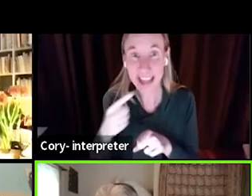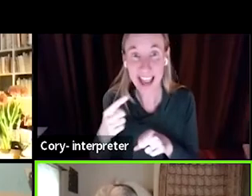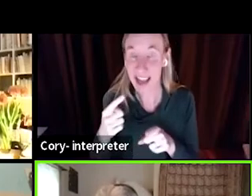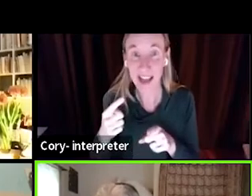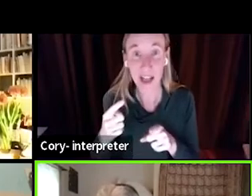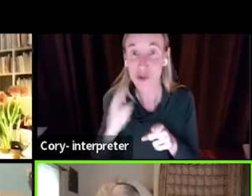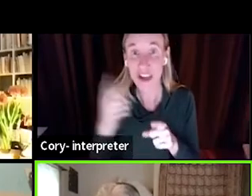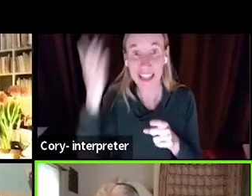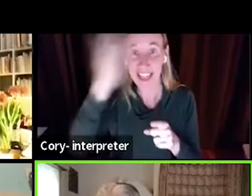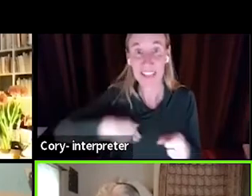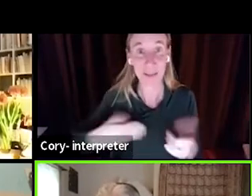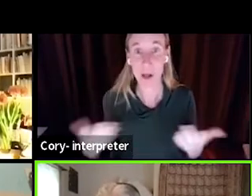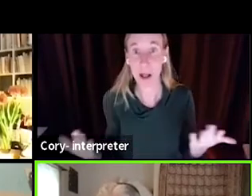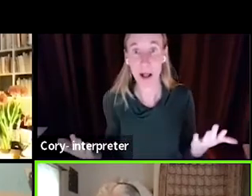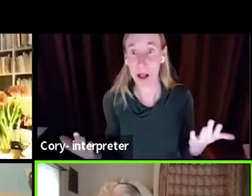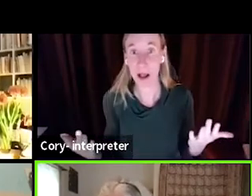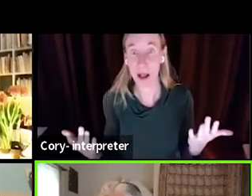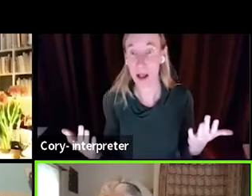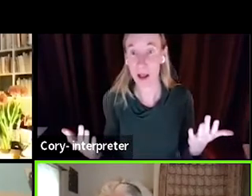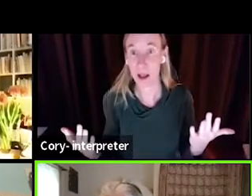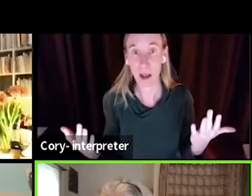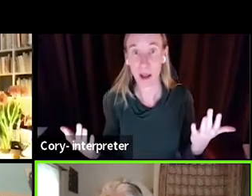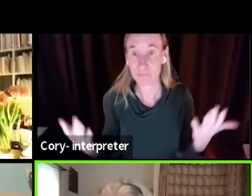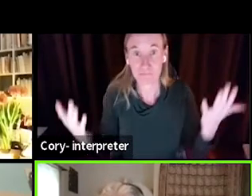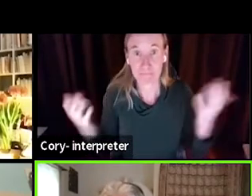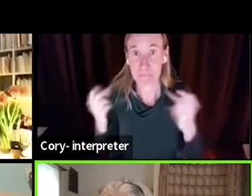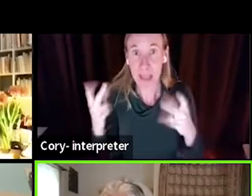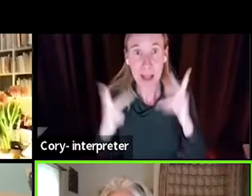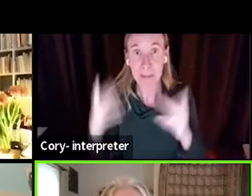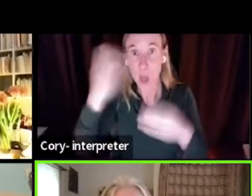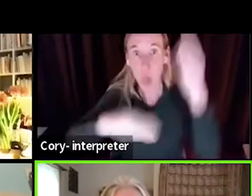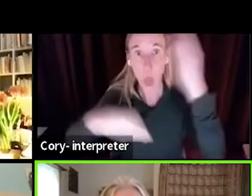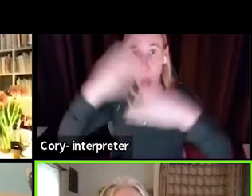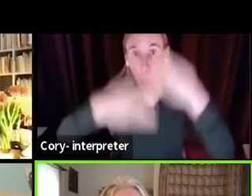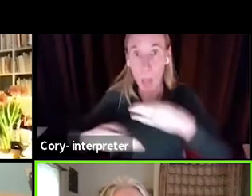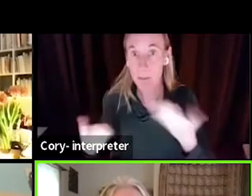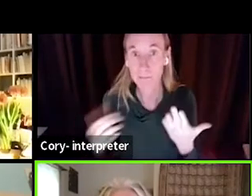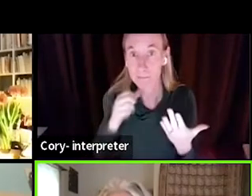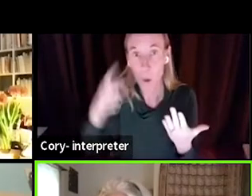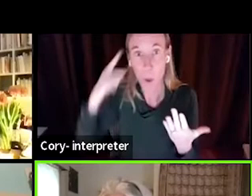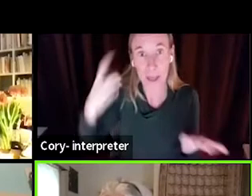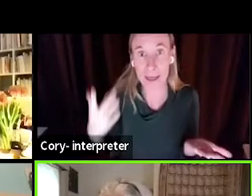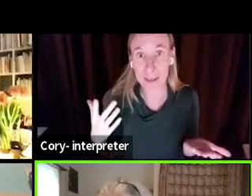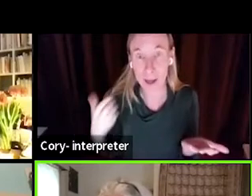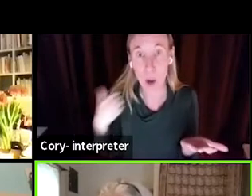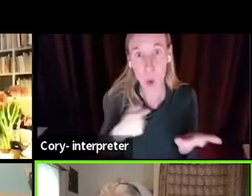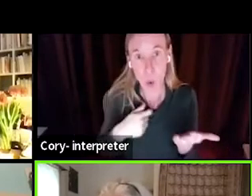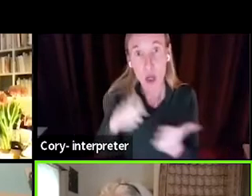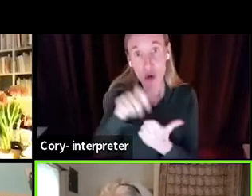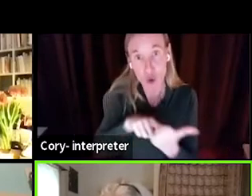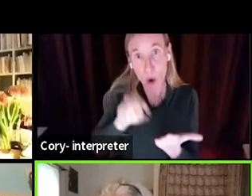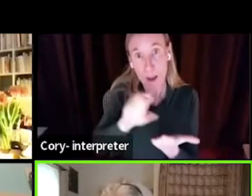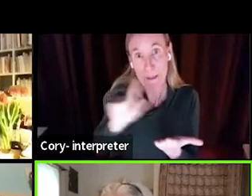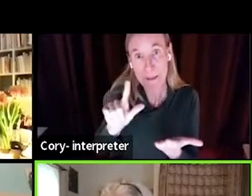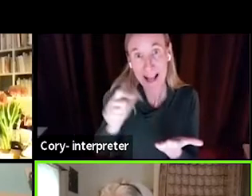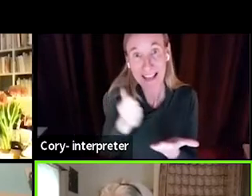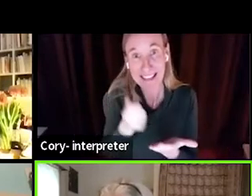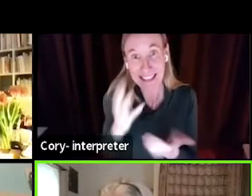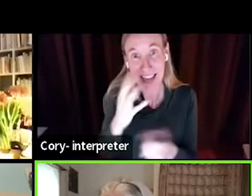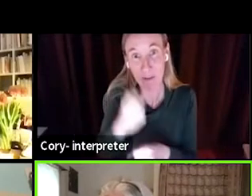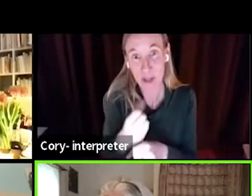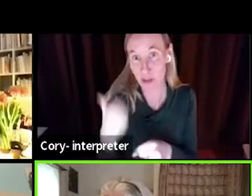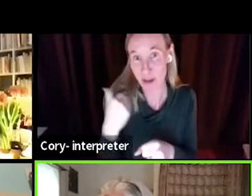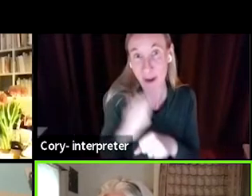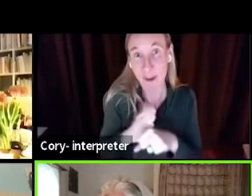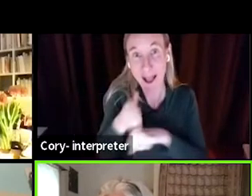invisible to many people. And when we were doing a bill. a number of years ago after the closure